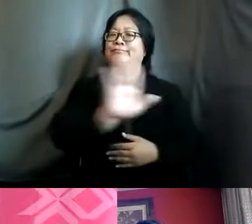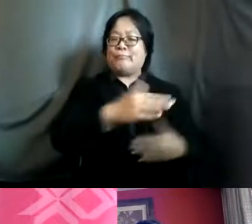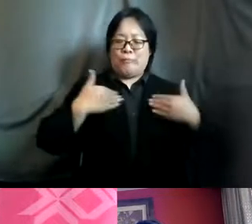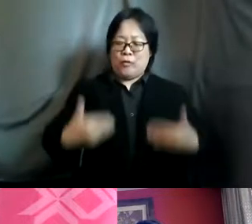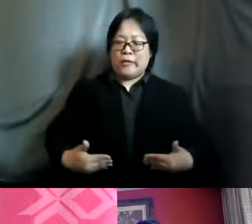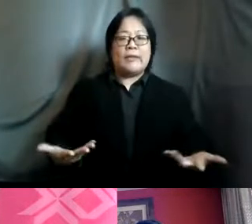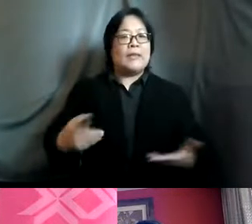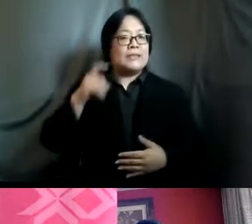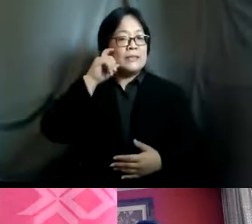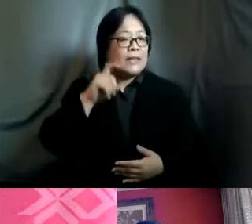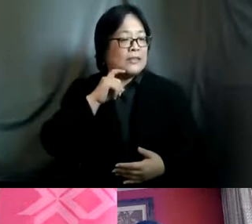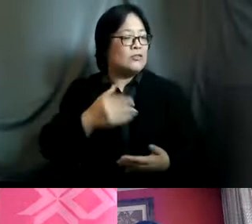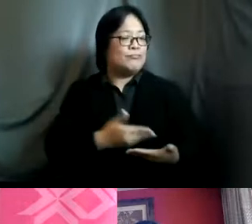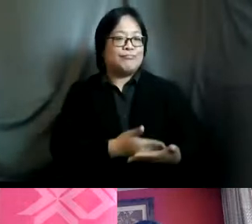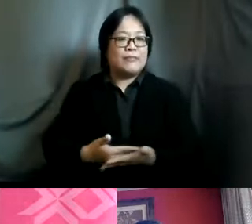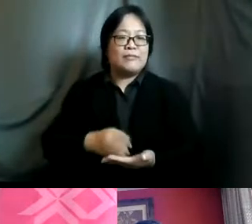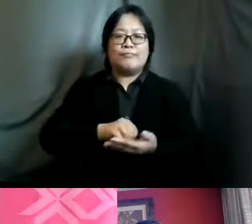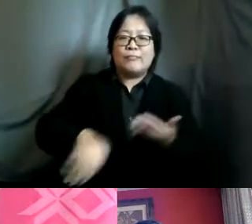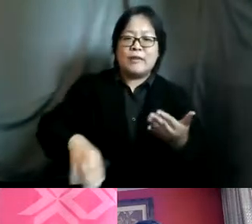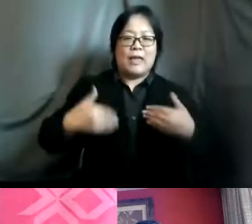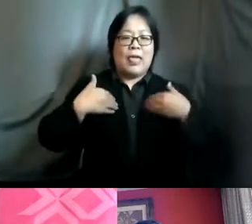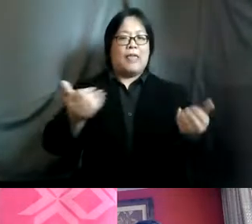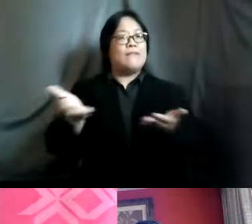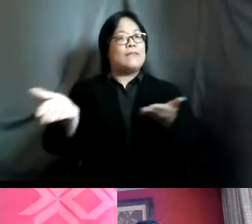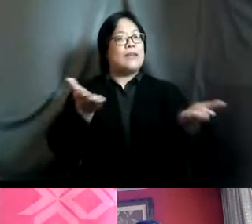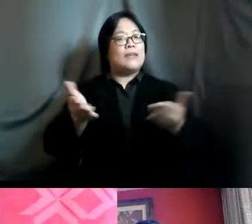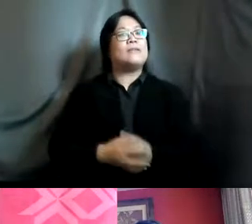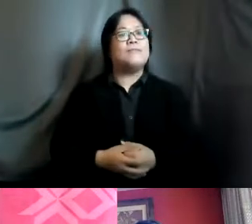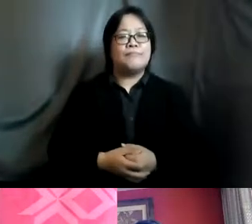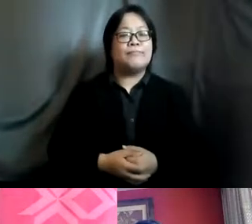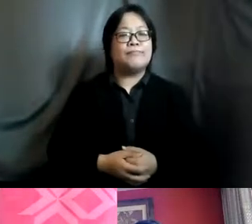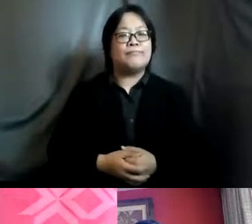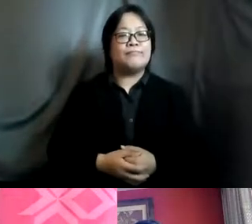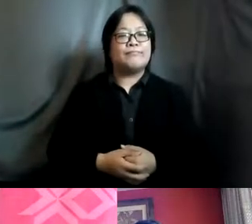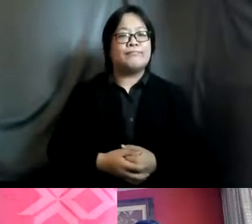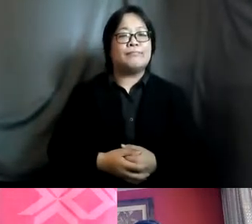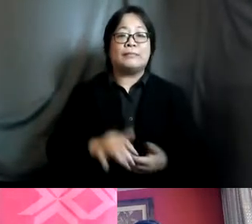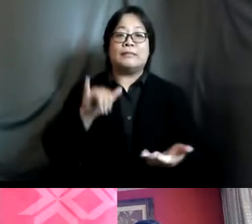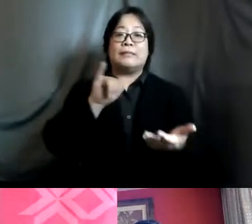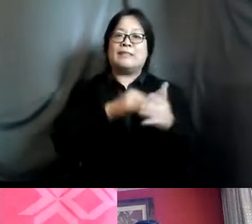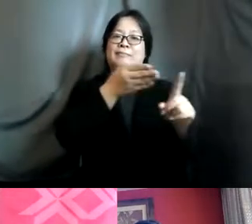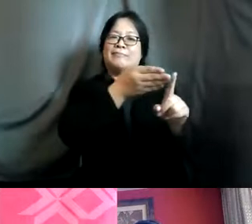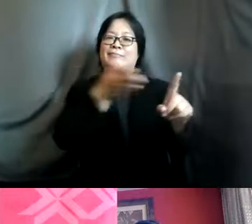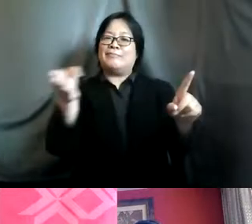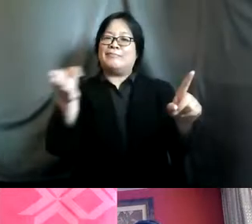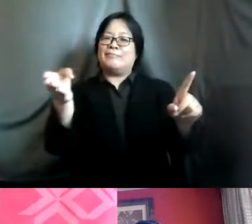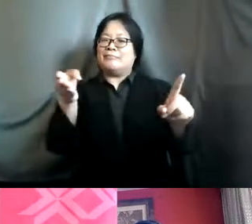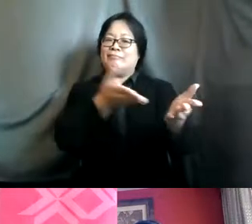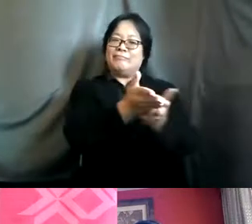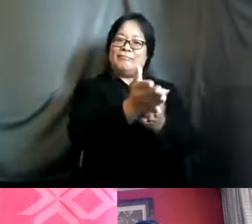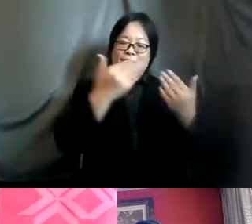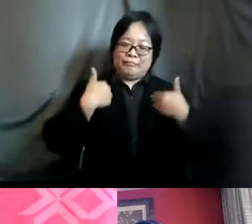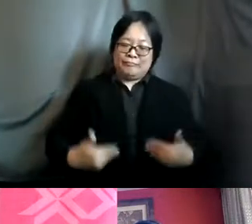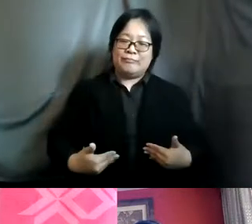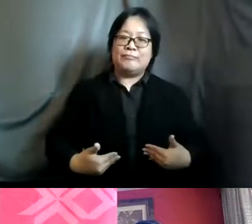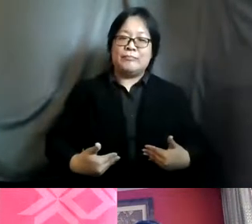contraception and health care this violates rights to bodily autonomy the power and